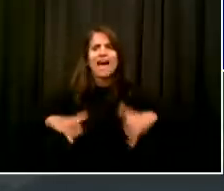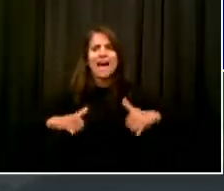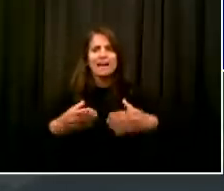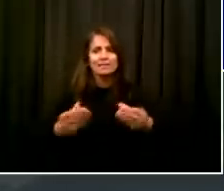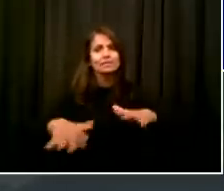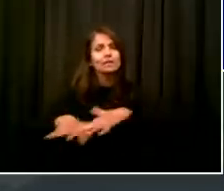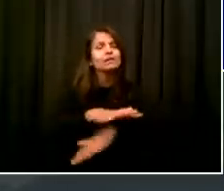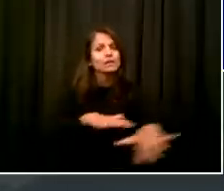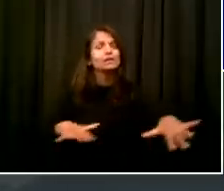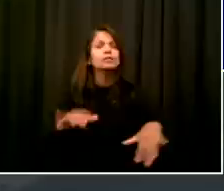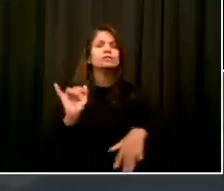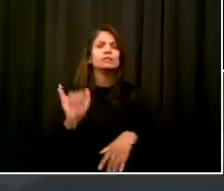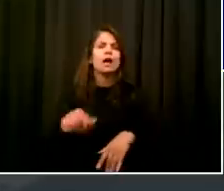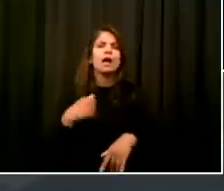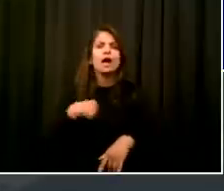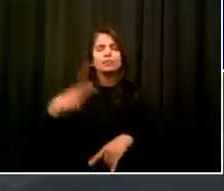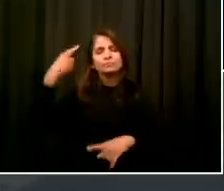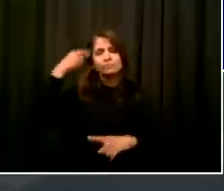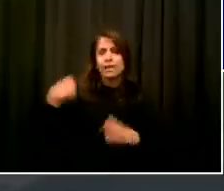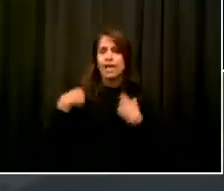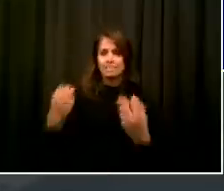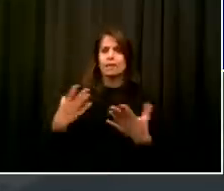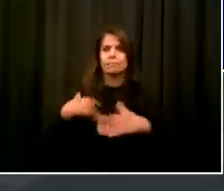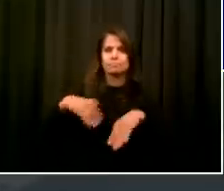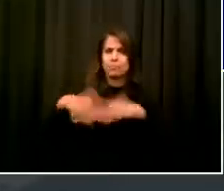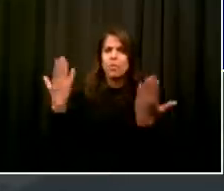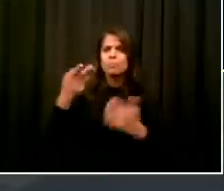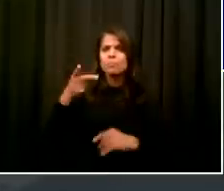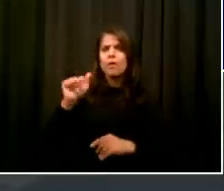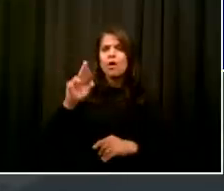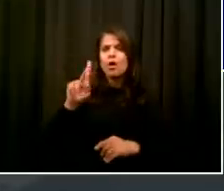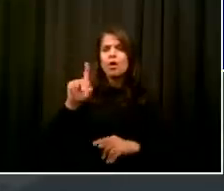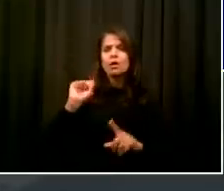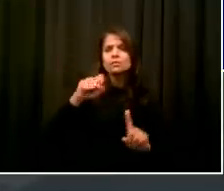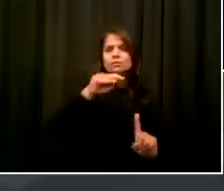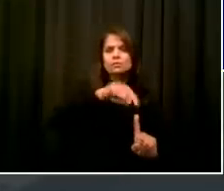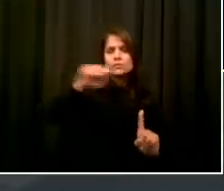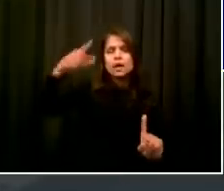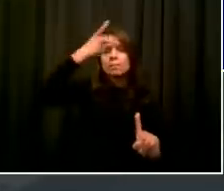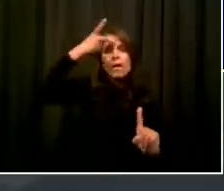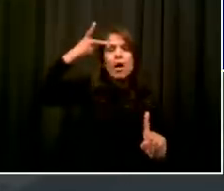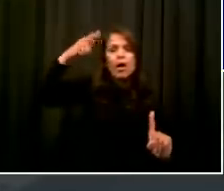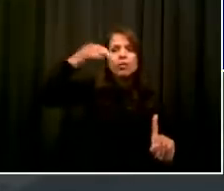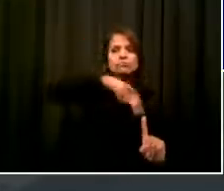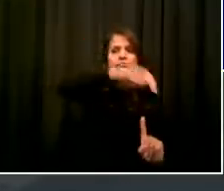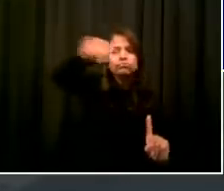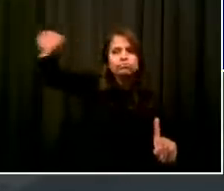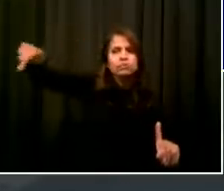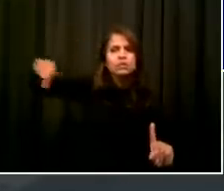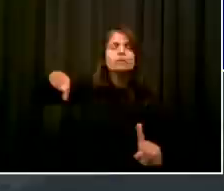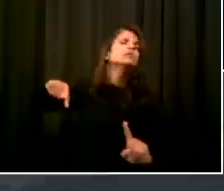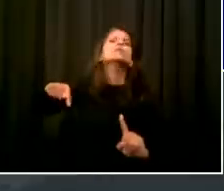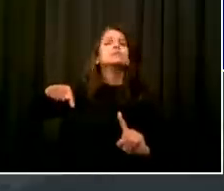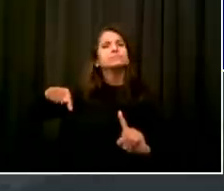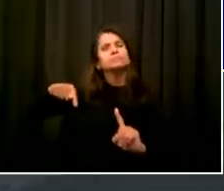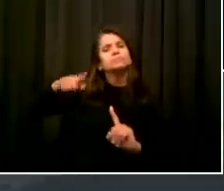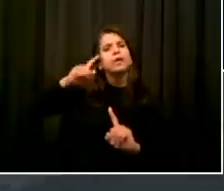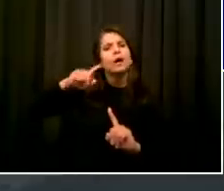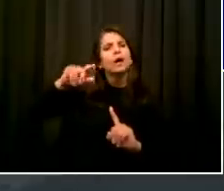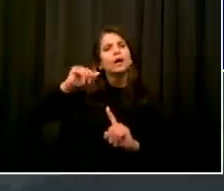open those up on Monday. Those will be a crucial part additionally of phase two.